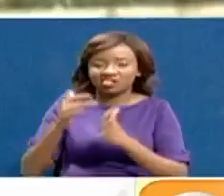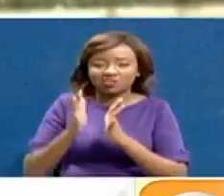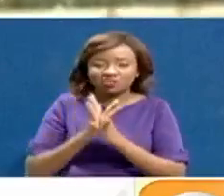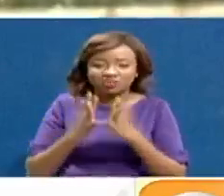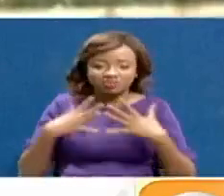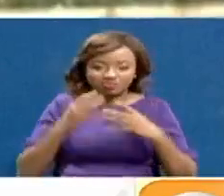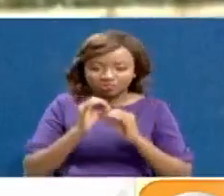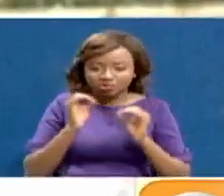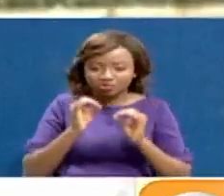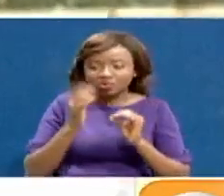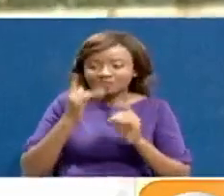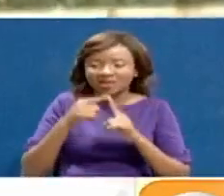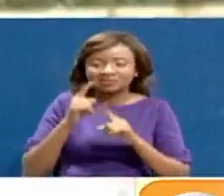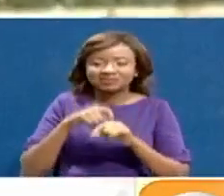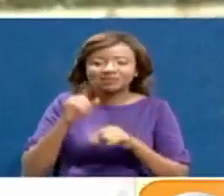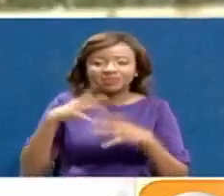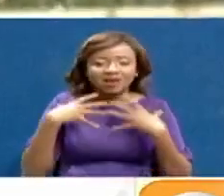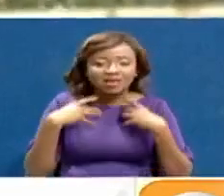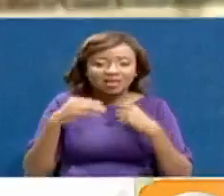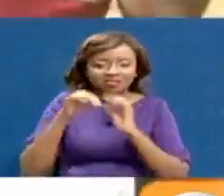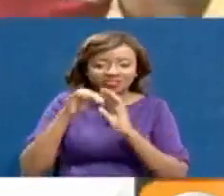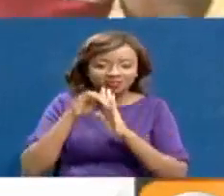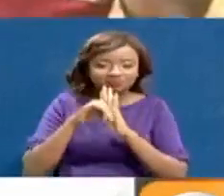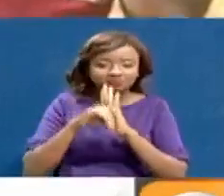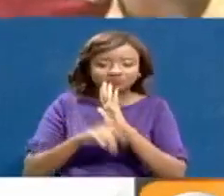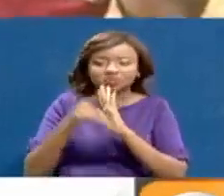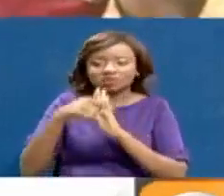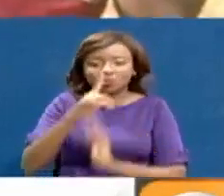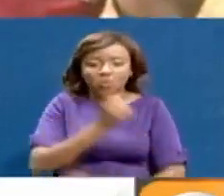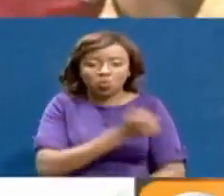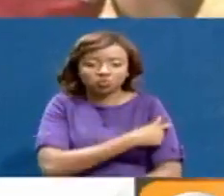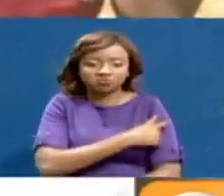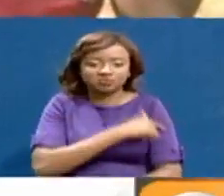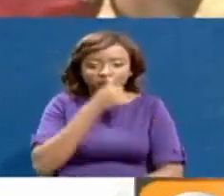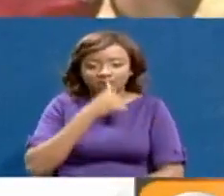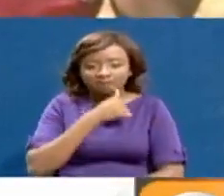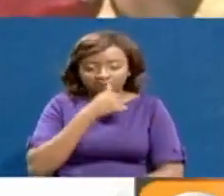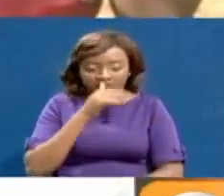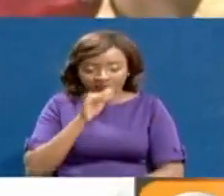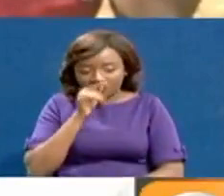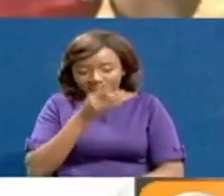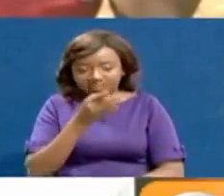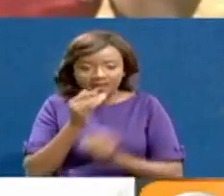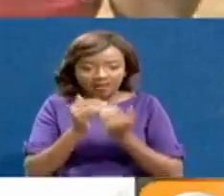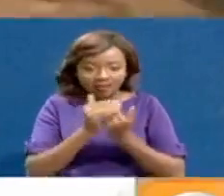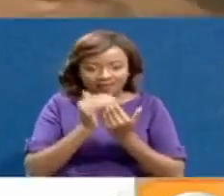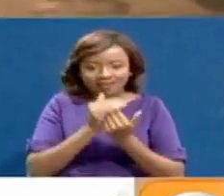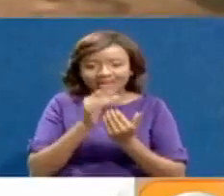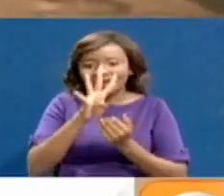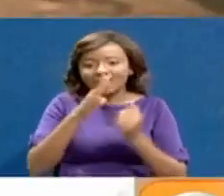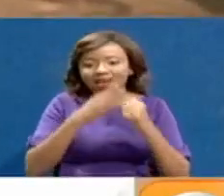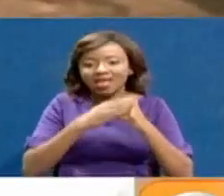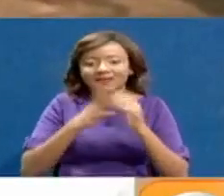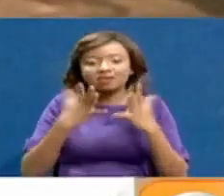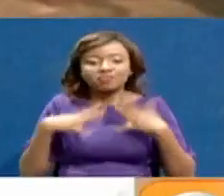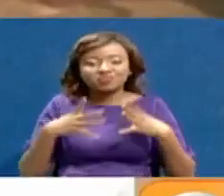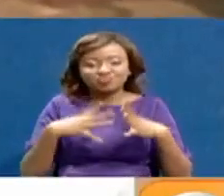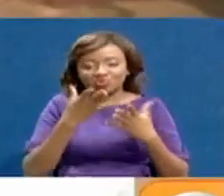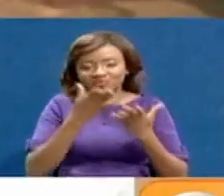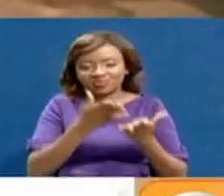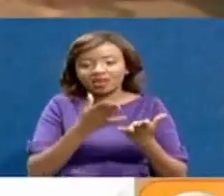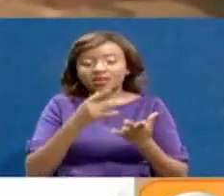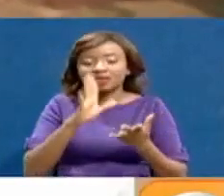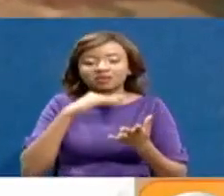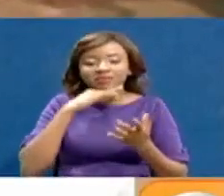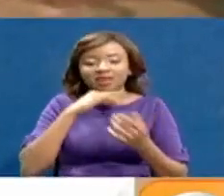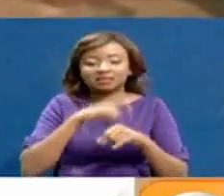deteriorated, James was taken to Matibabu Foundation Hospital, where he was attended to by nine health workers. He died